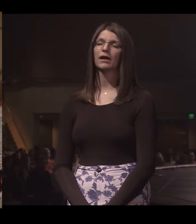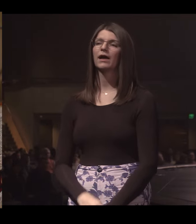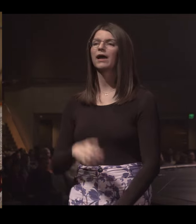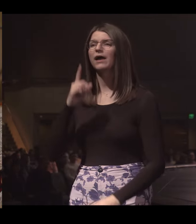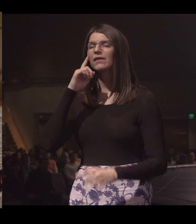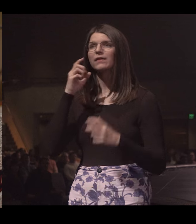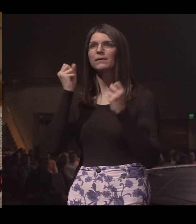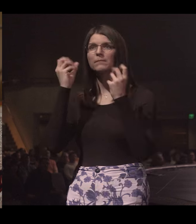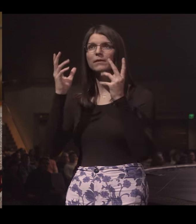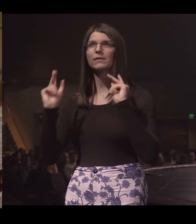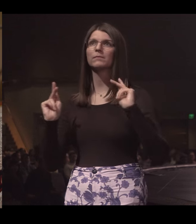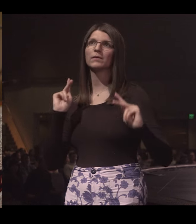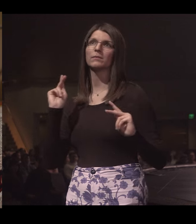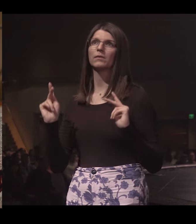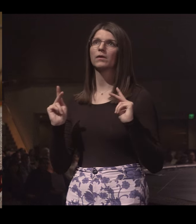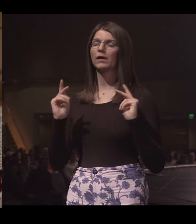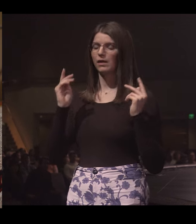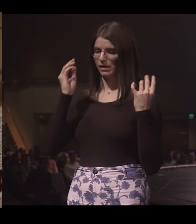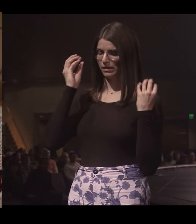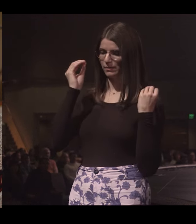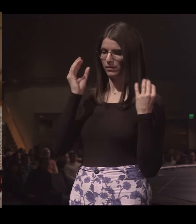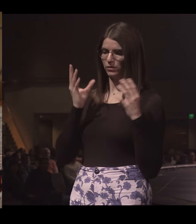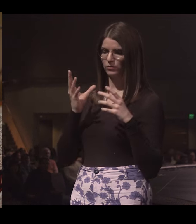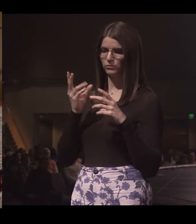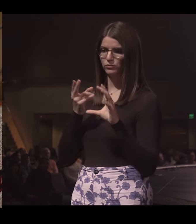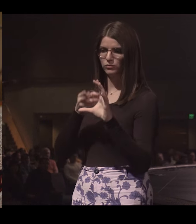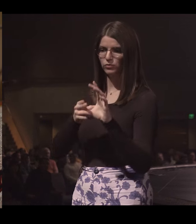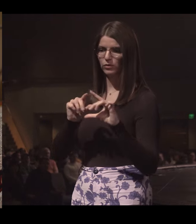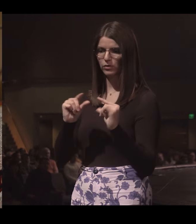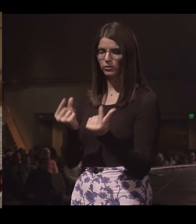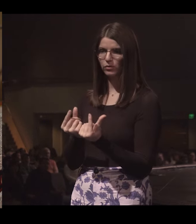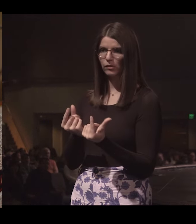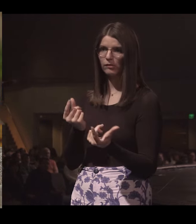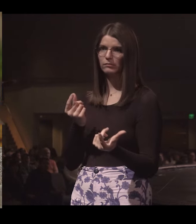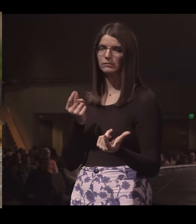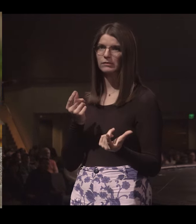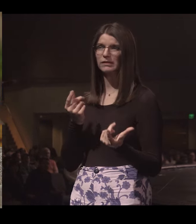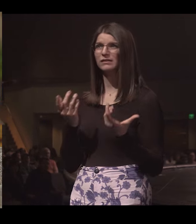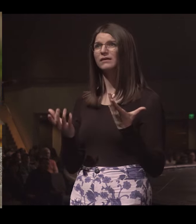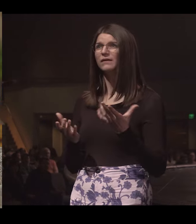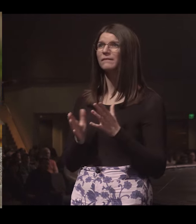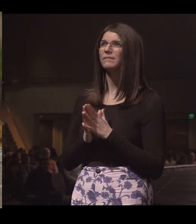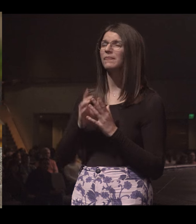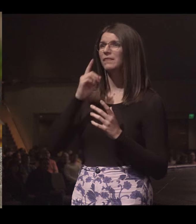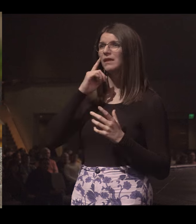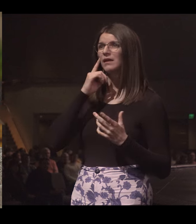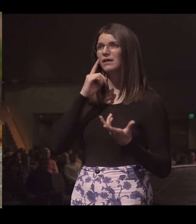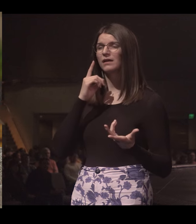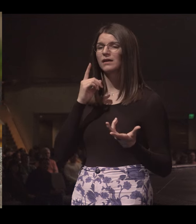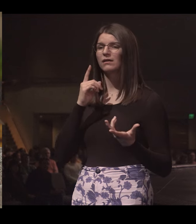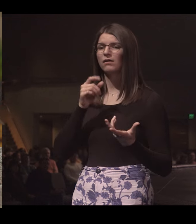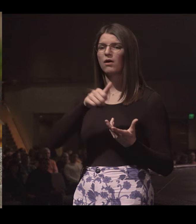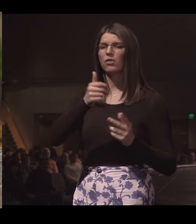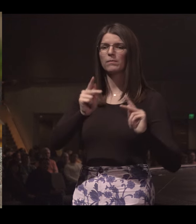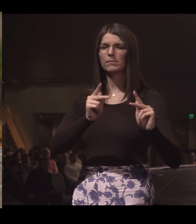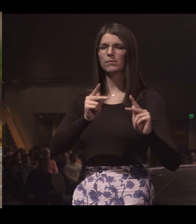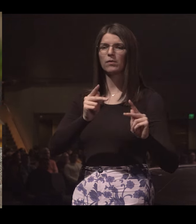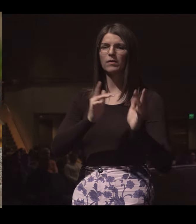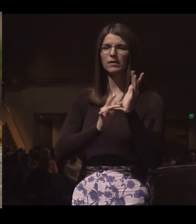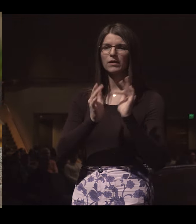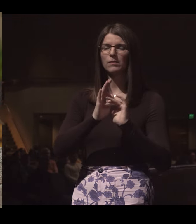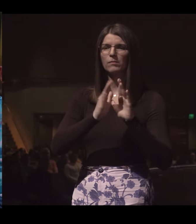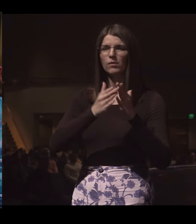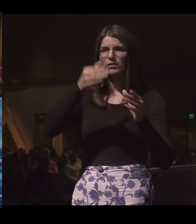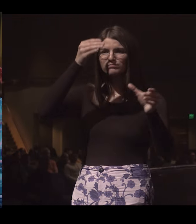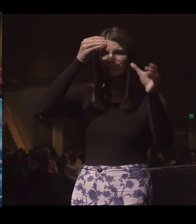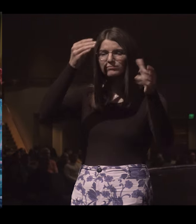I think a lot of people, when they think about getting into a small group, they think, well, everyone else is going to know the